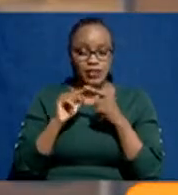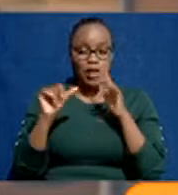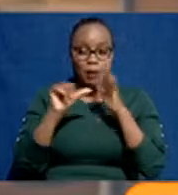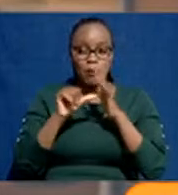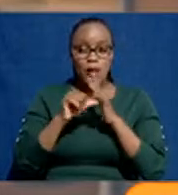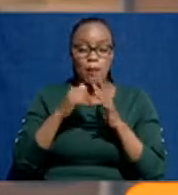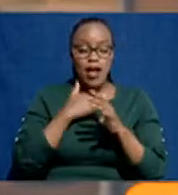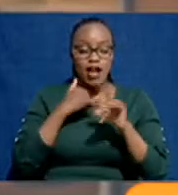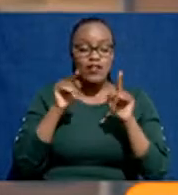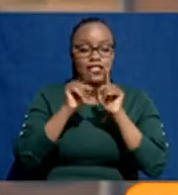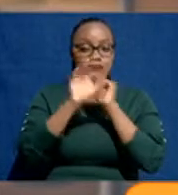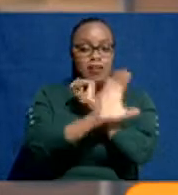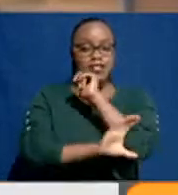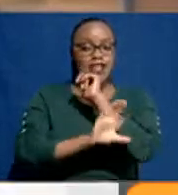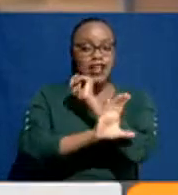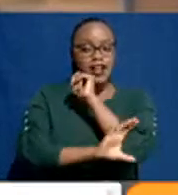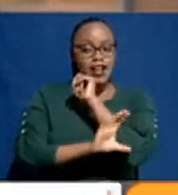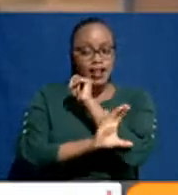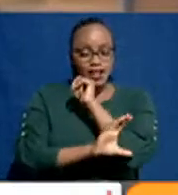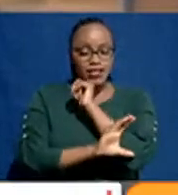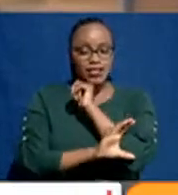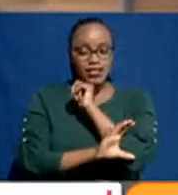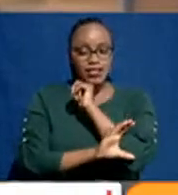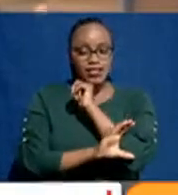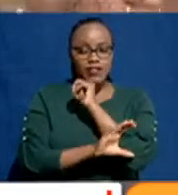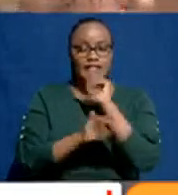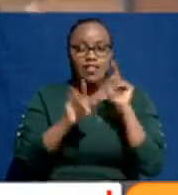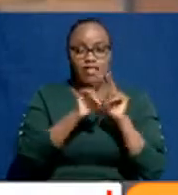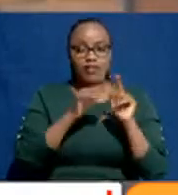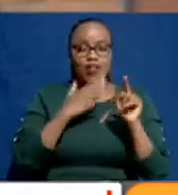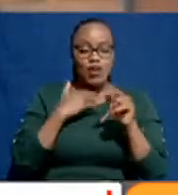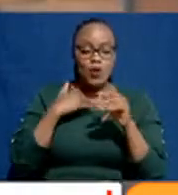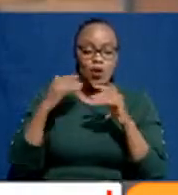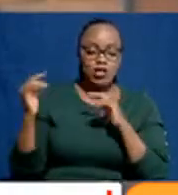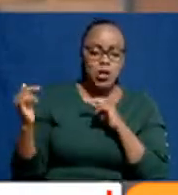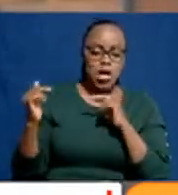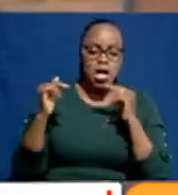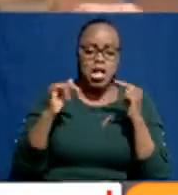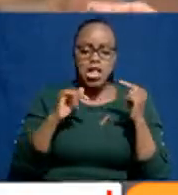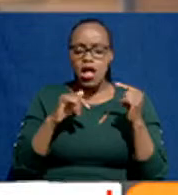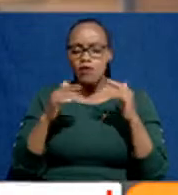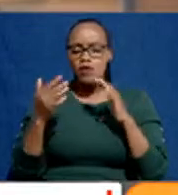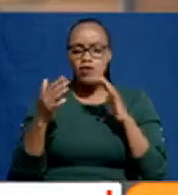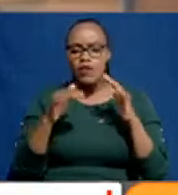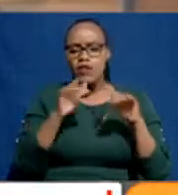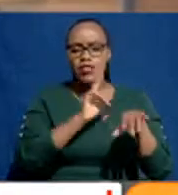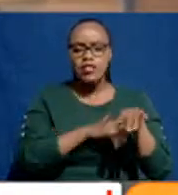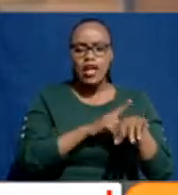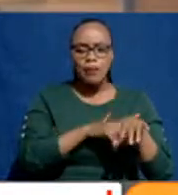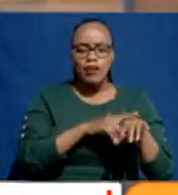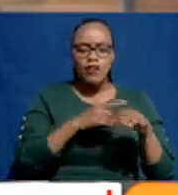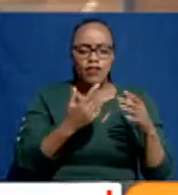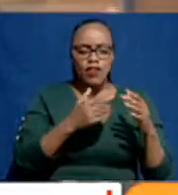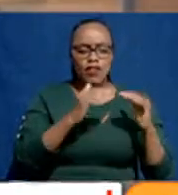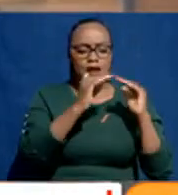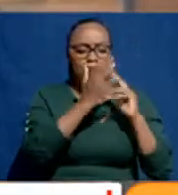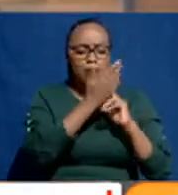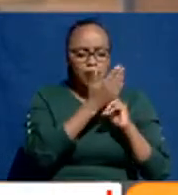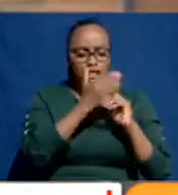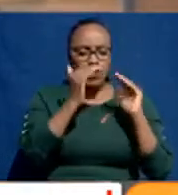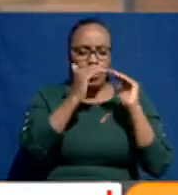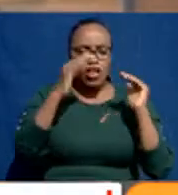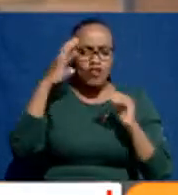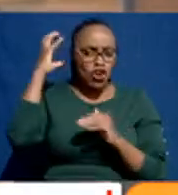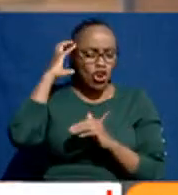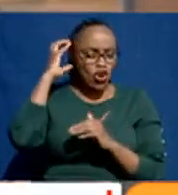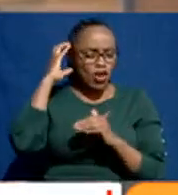problem as a country. We seem to swing in waves. There was a time to close middle-level colleges and turn the